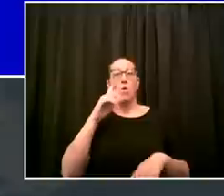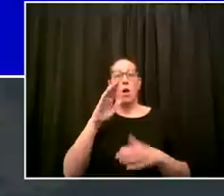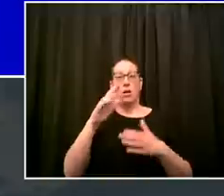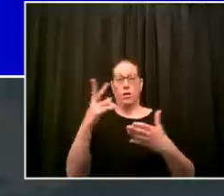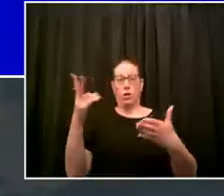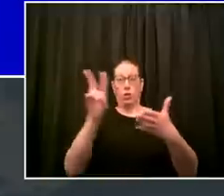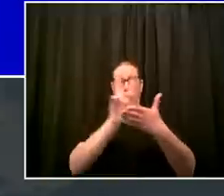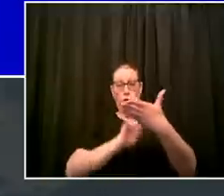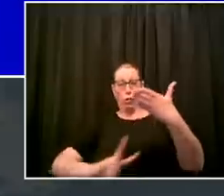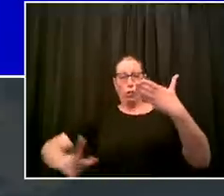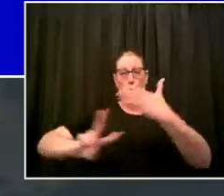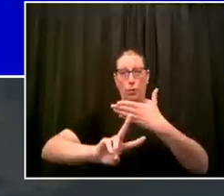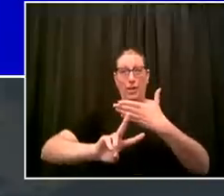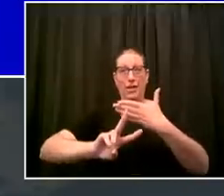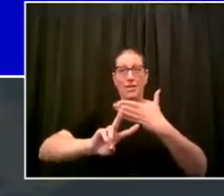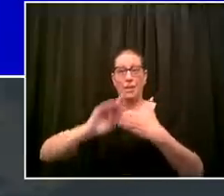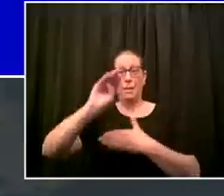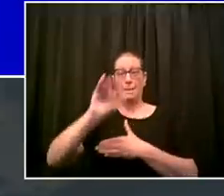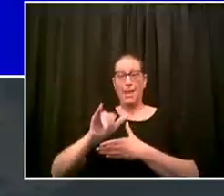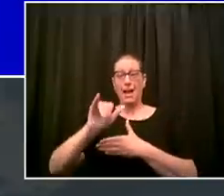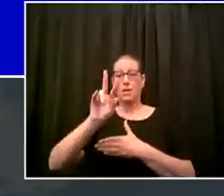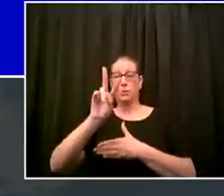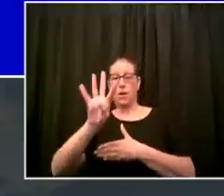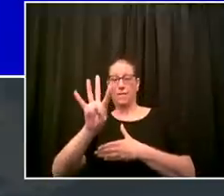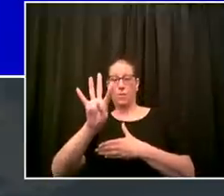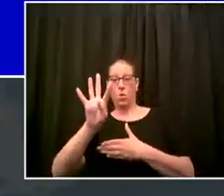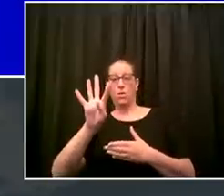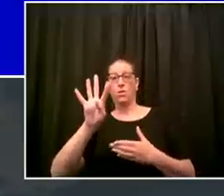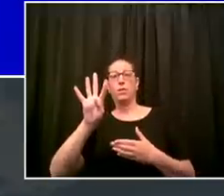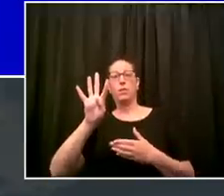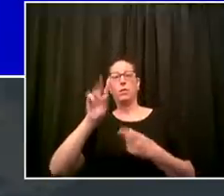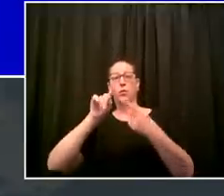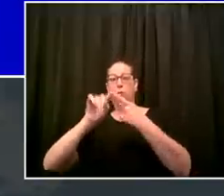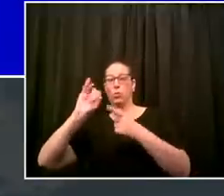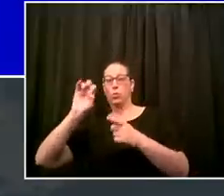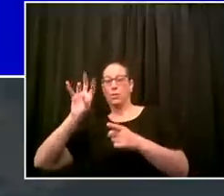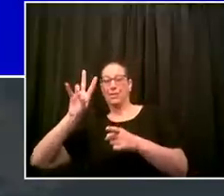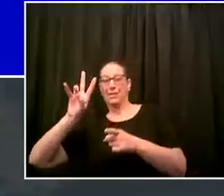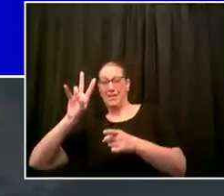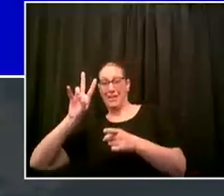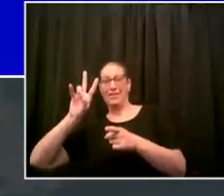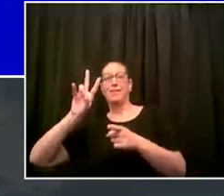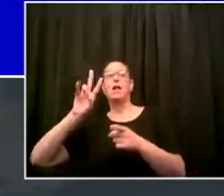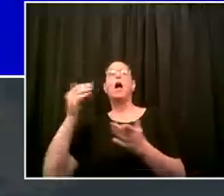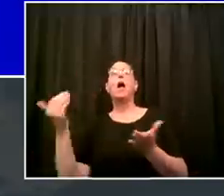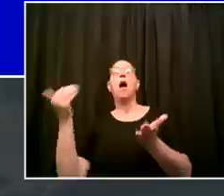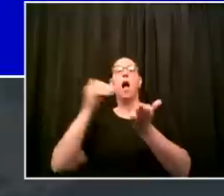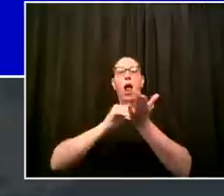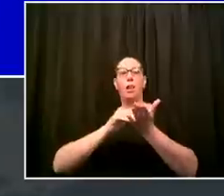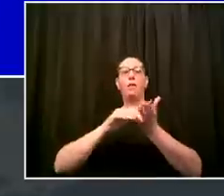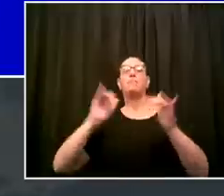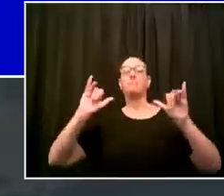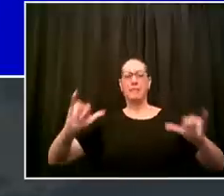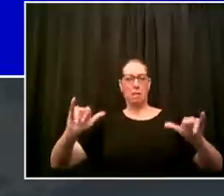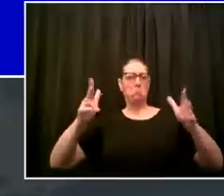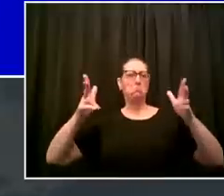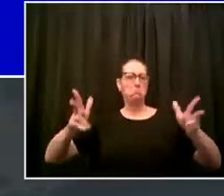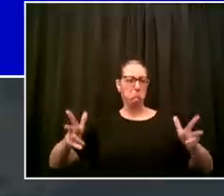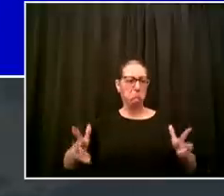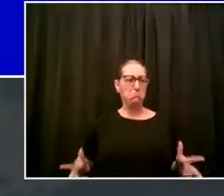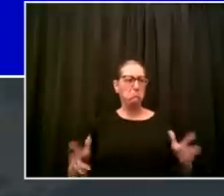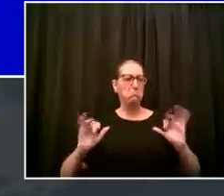so you can bank on that we'll keep reevaluating then in the beginning of june see where we stand hopefully uh